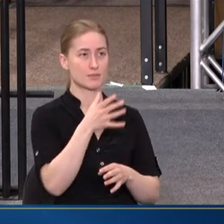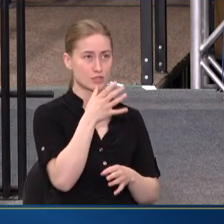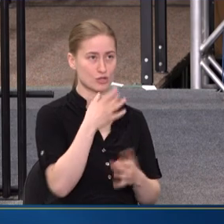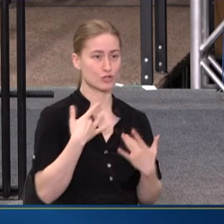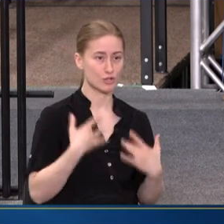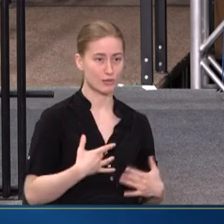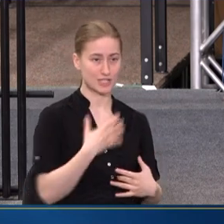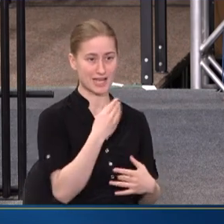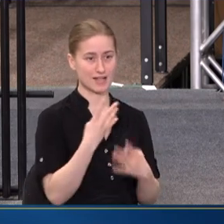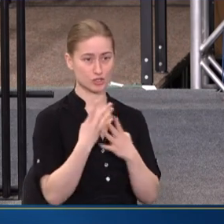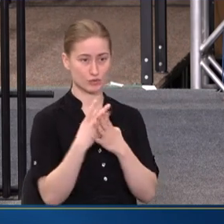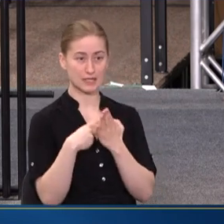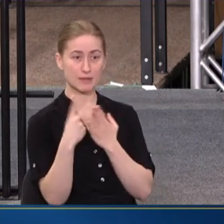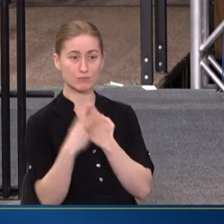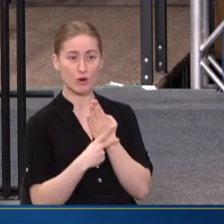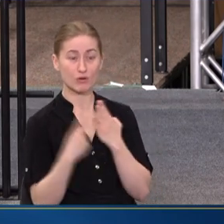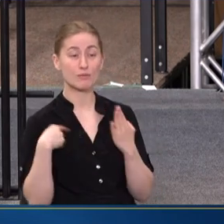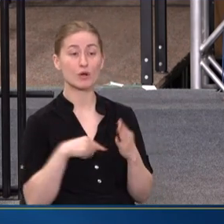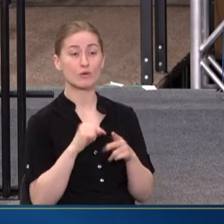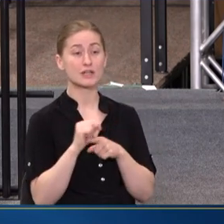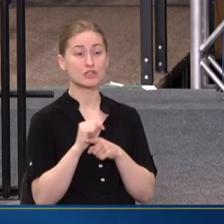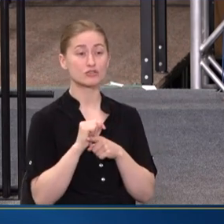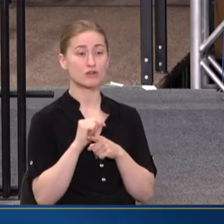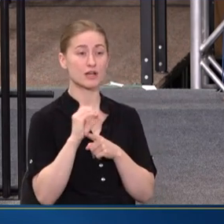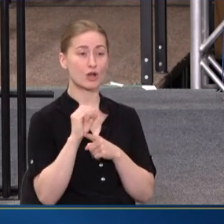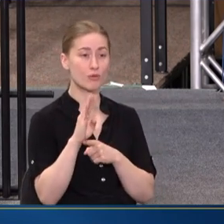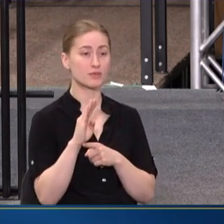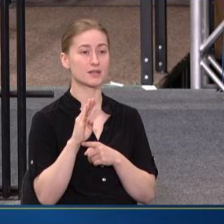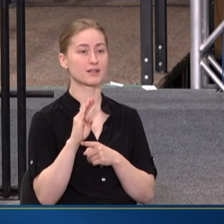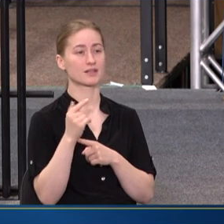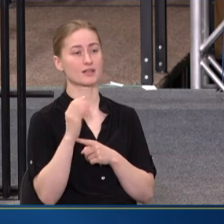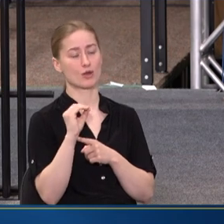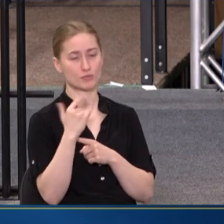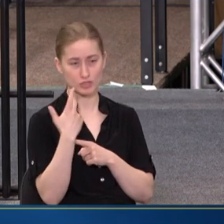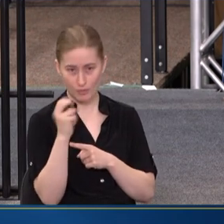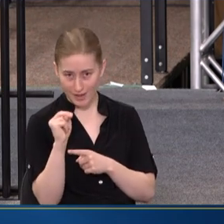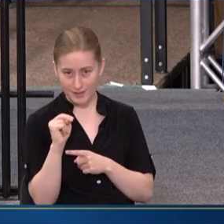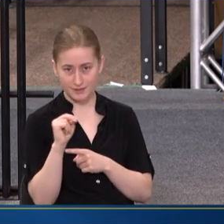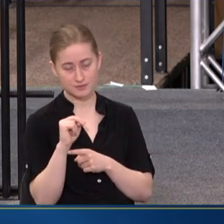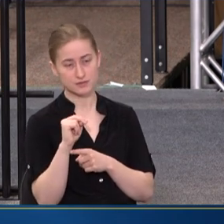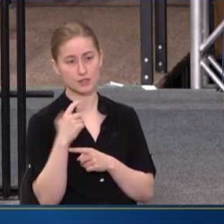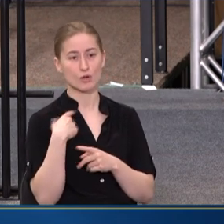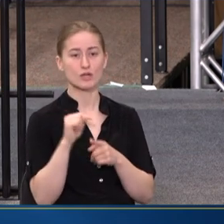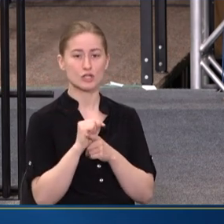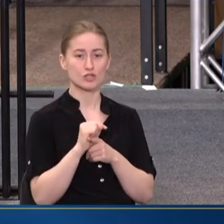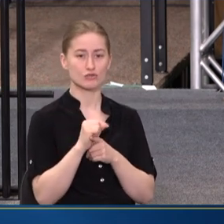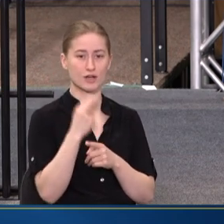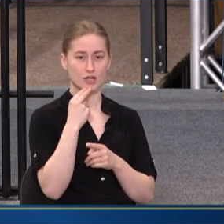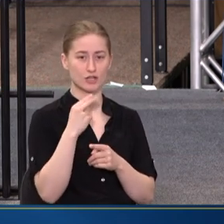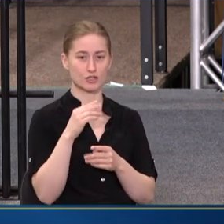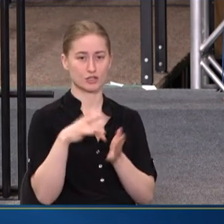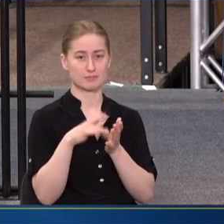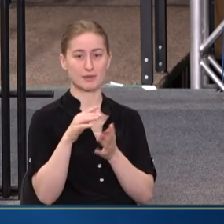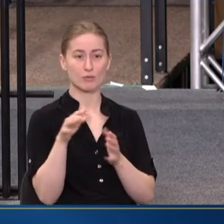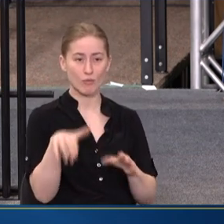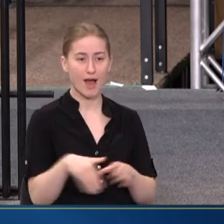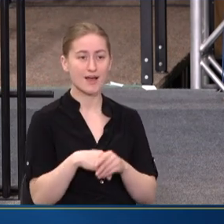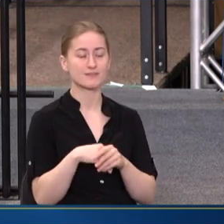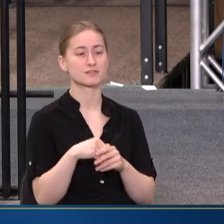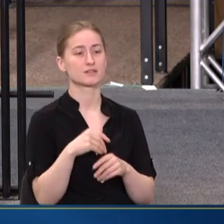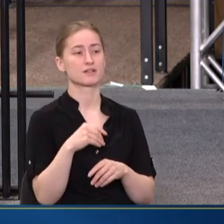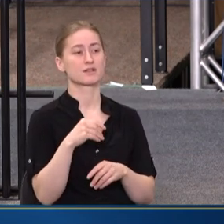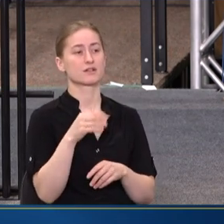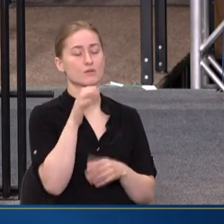DEPRESSION AND SCREENING PROGRAM, WHERE WE TRAIN OBES AND GYNICAL OBGYNS. WE TRAIN NURSE MIDWIVES. WE TRAIN